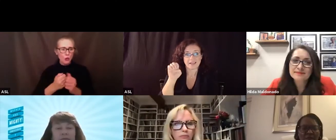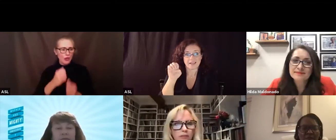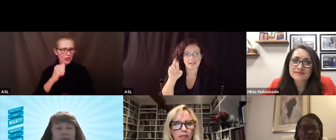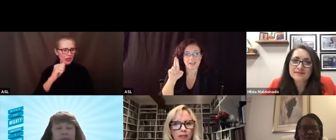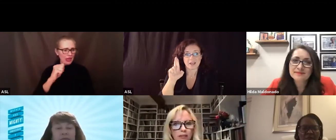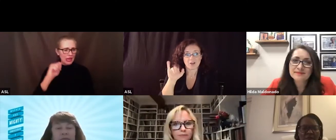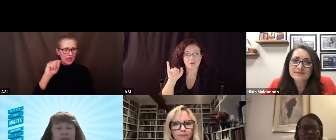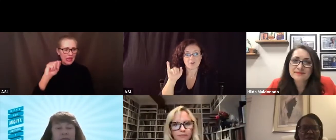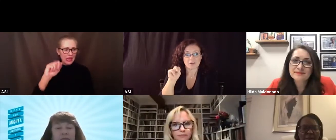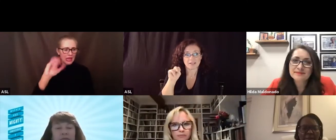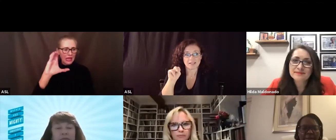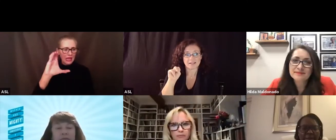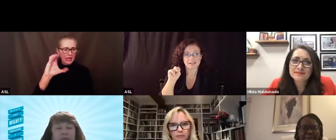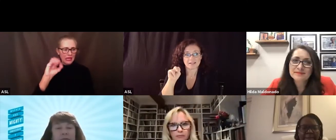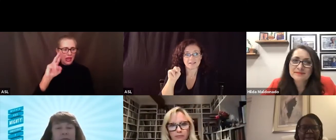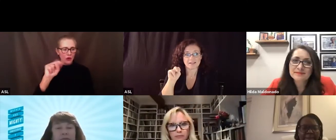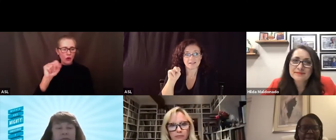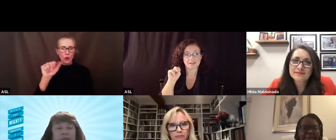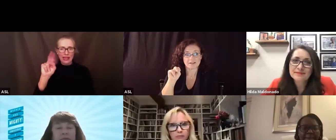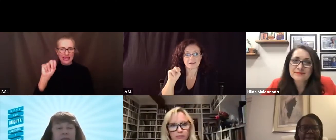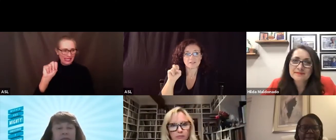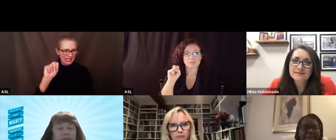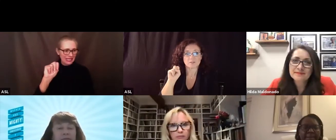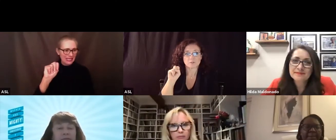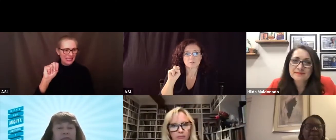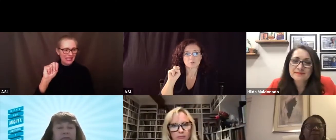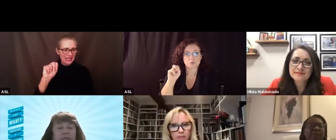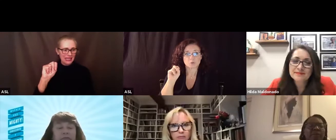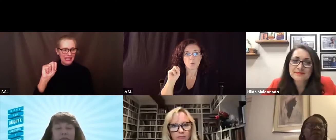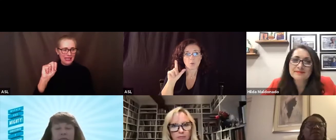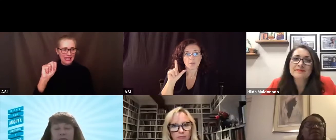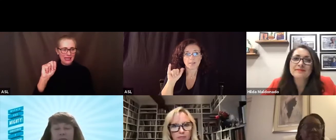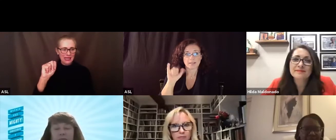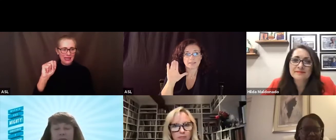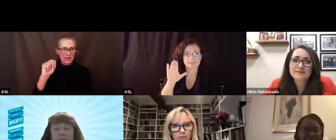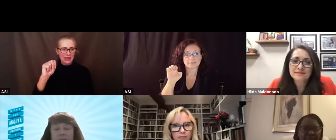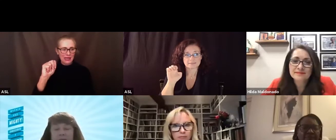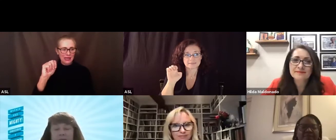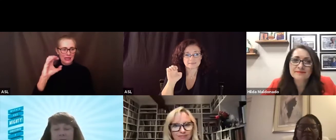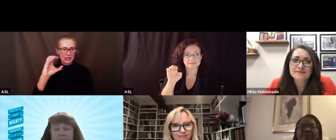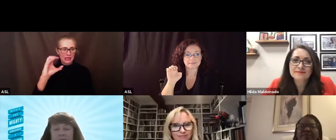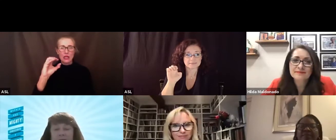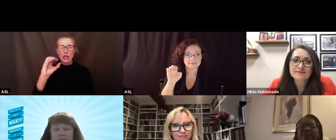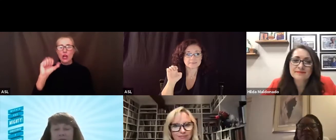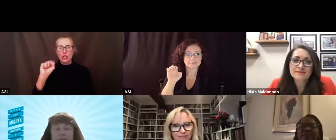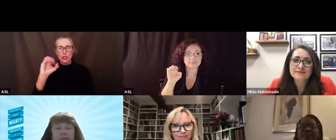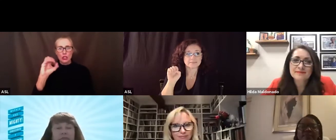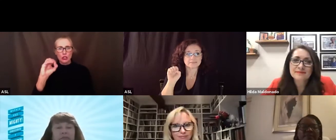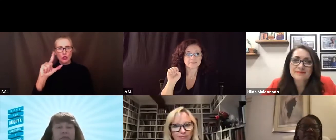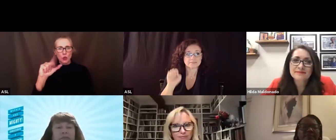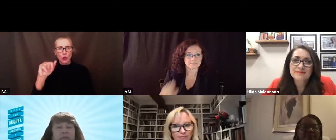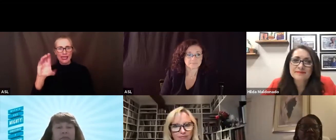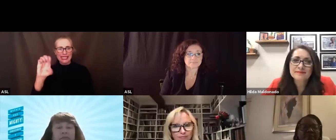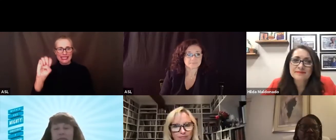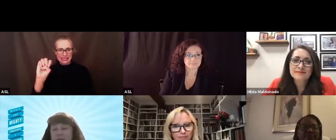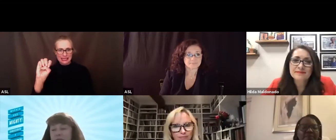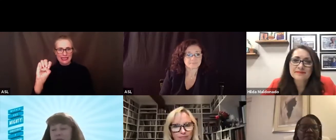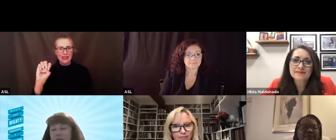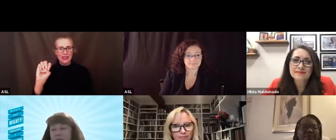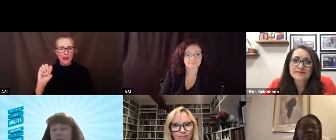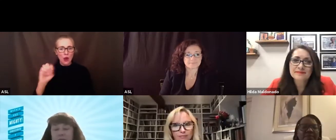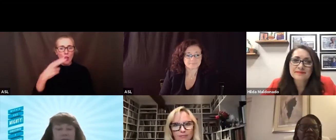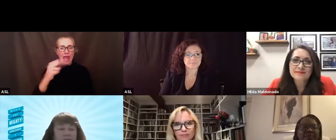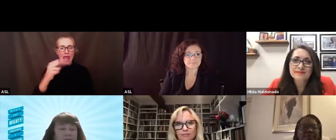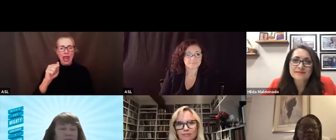yes carolyn can you hear us great thank you can you hear me yes go ahead okay great thank you ah the